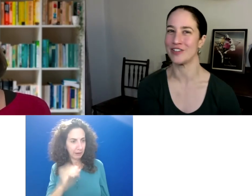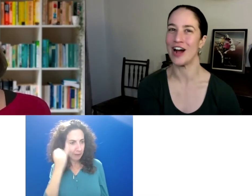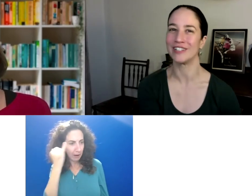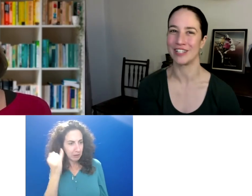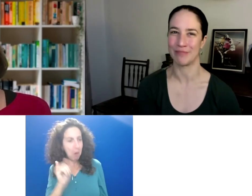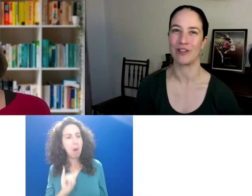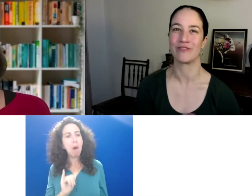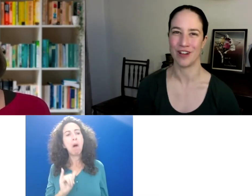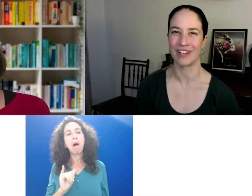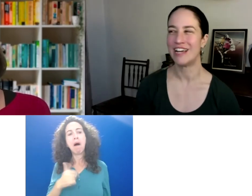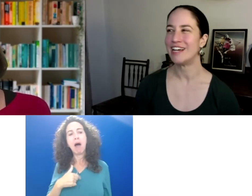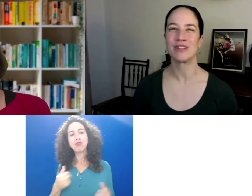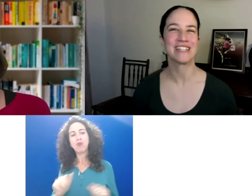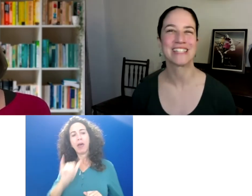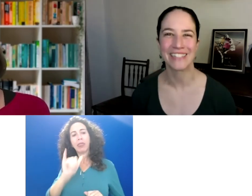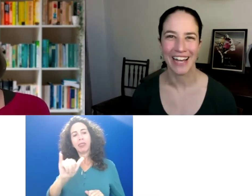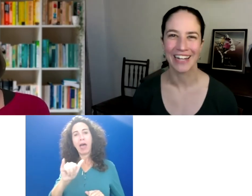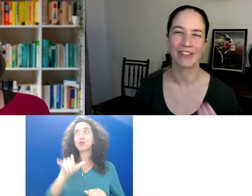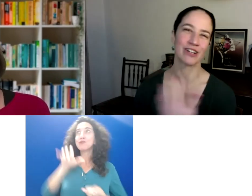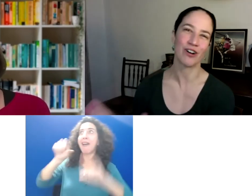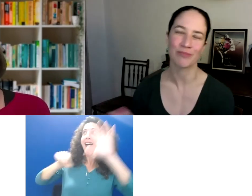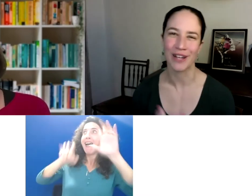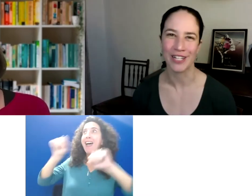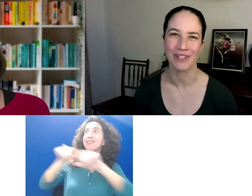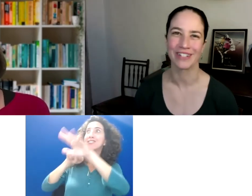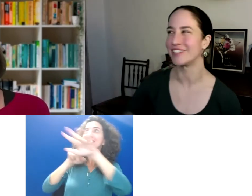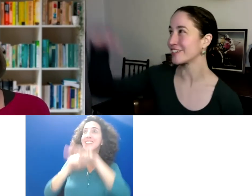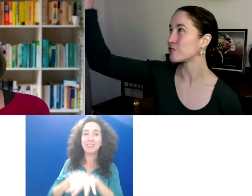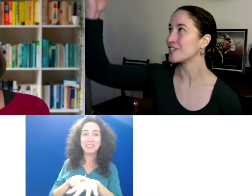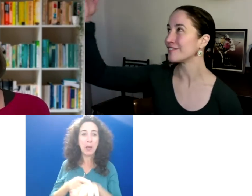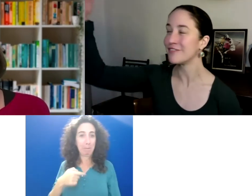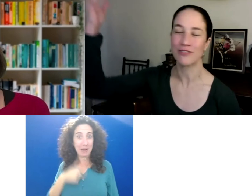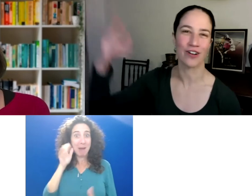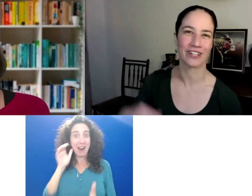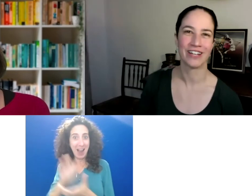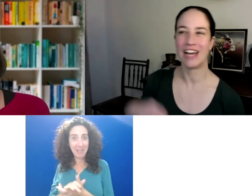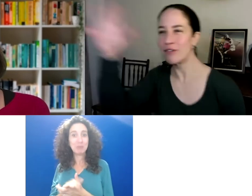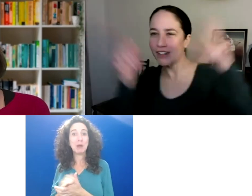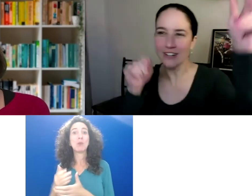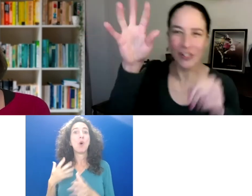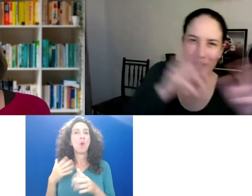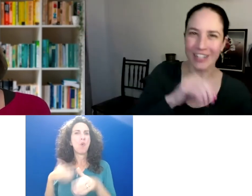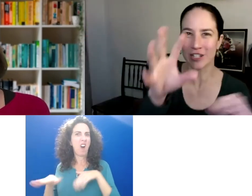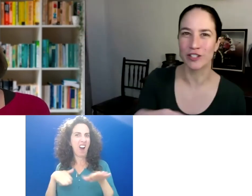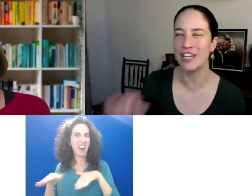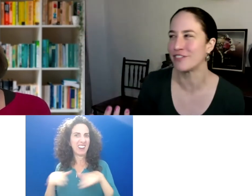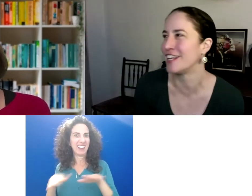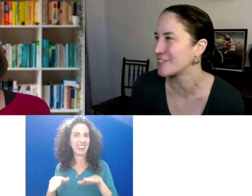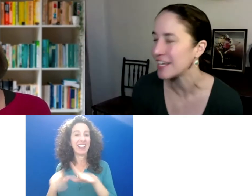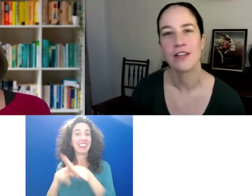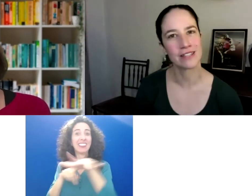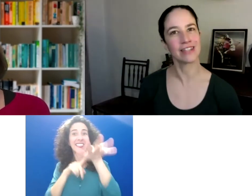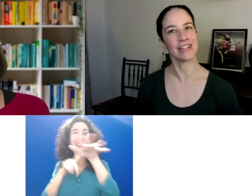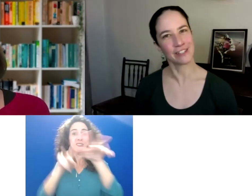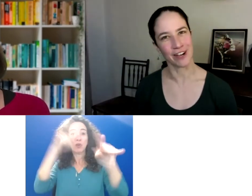friends and your colleagues about fun. Because once he said that, I was on a walk with my husband, and there's like tree leaves falling. And we're running around trying to catch the leaves.